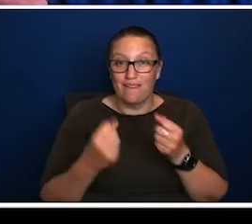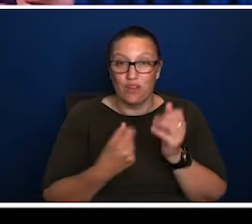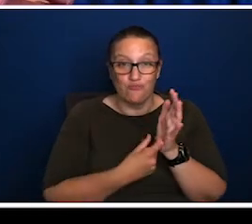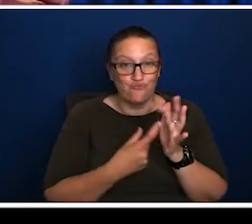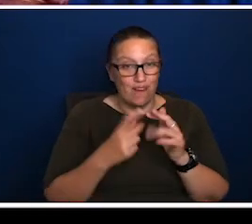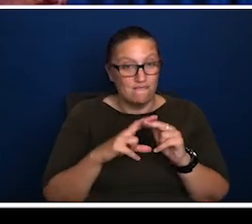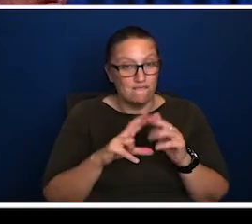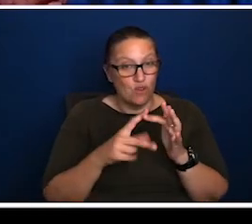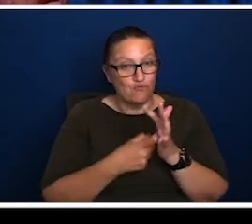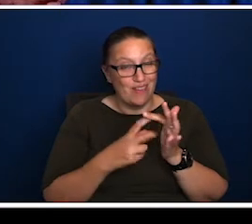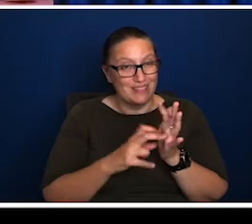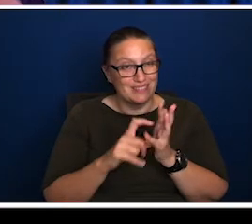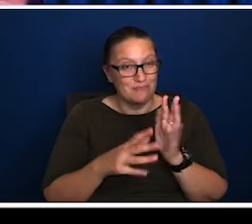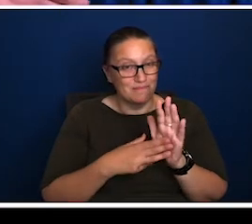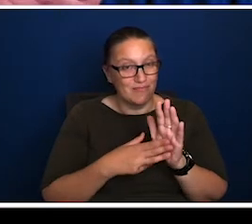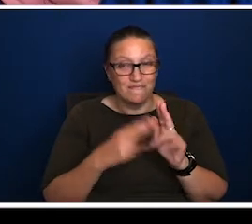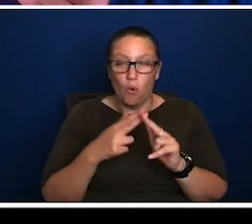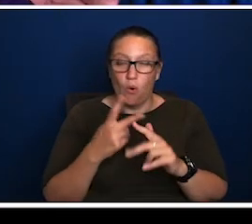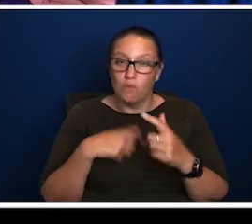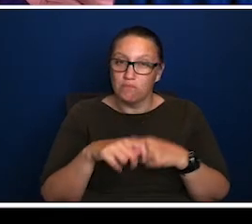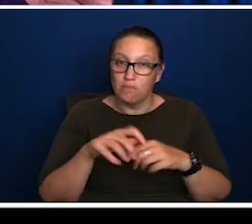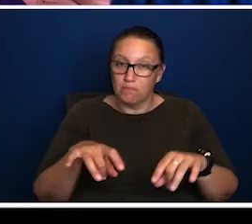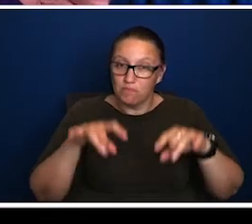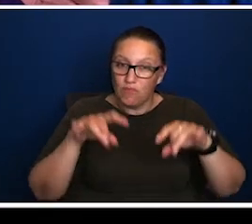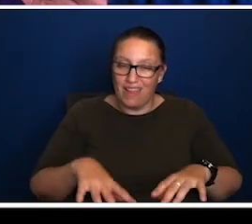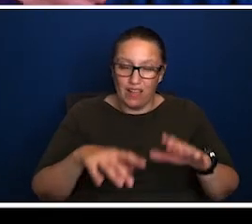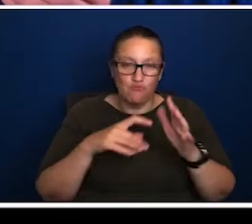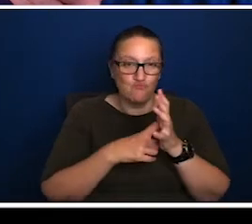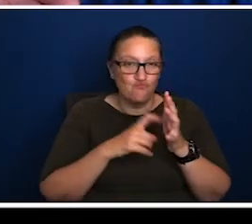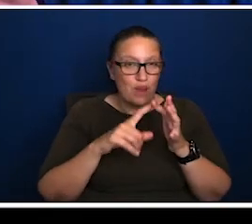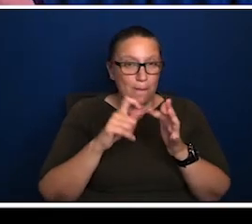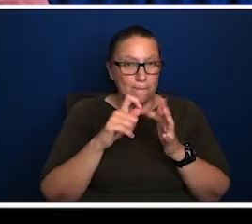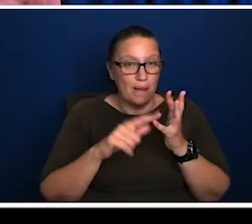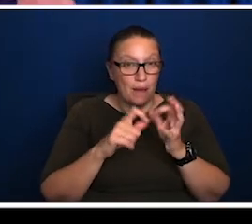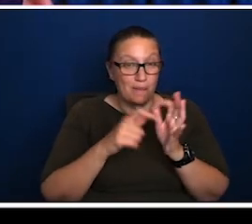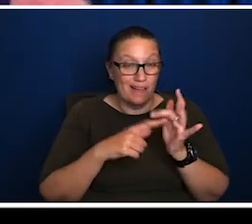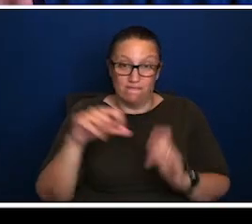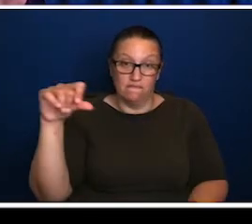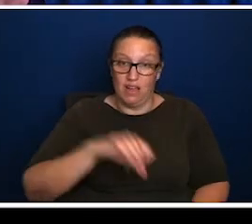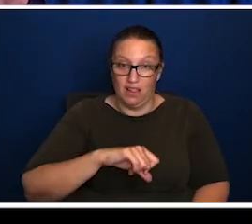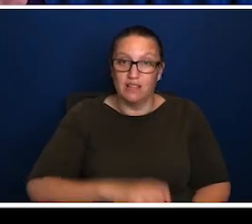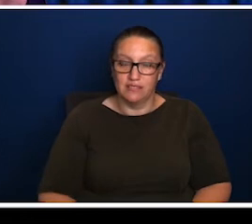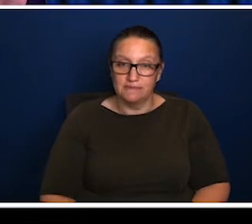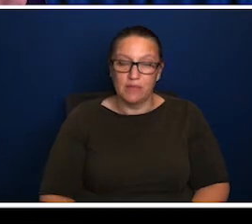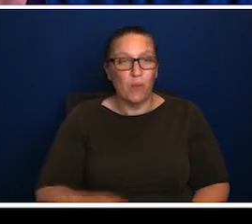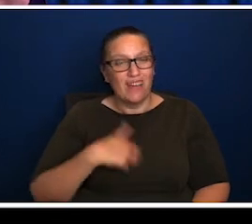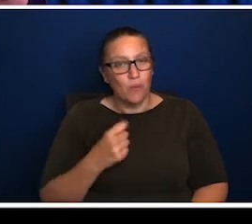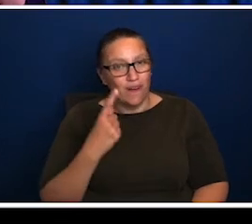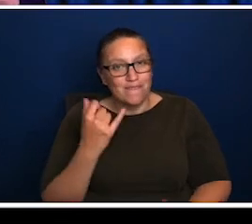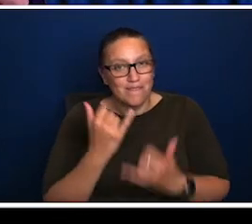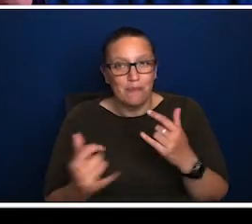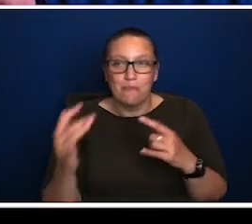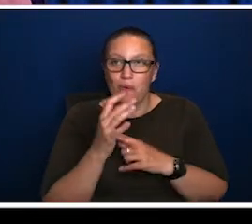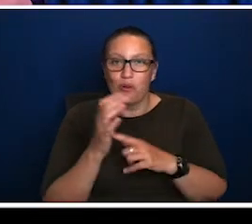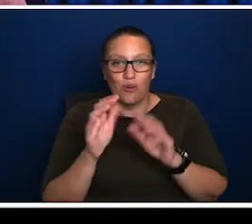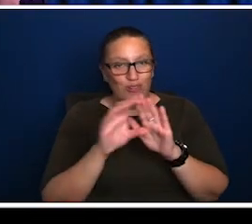We haven't had a referendum since 1999. And that was for an Australian head of state. And that thing went down. We